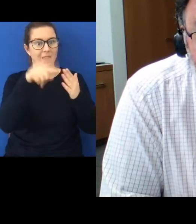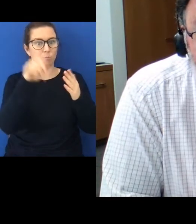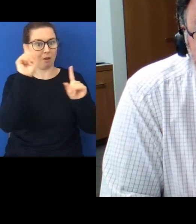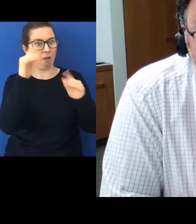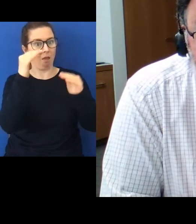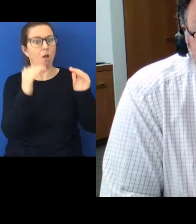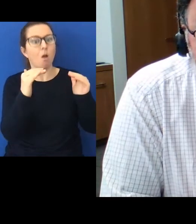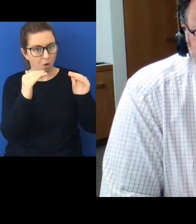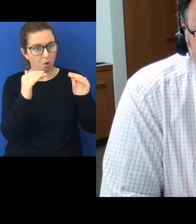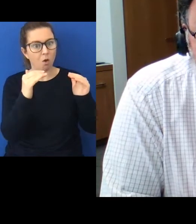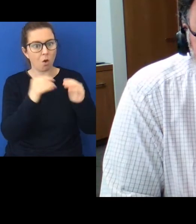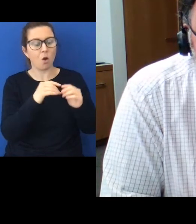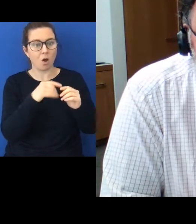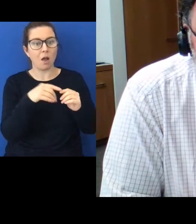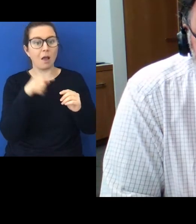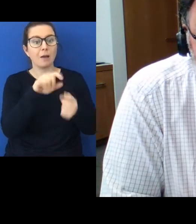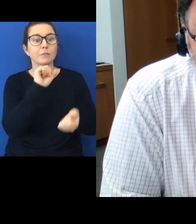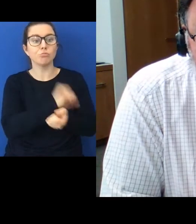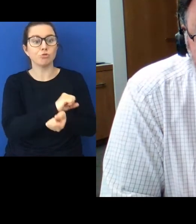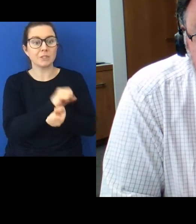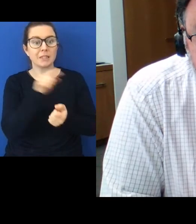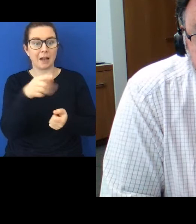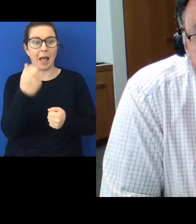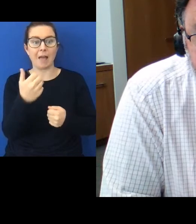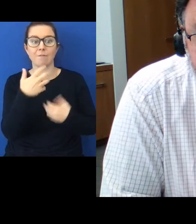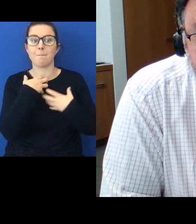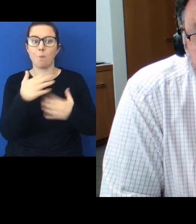We are in prison at a much higher rate than Australia does.